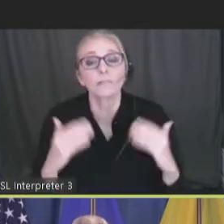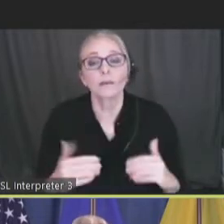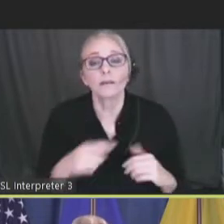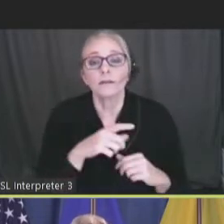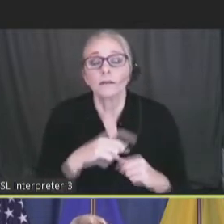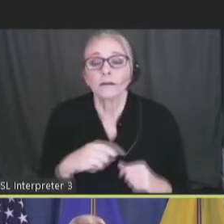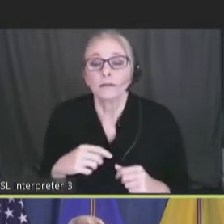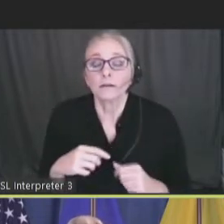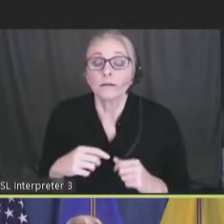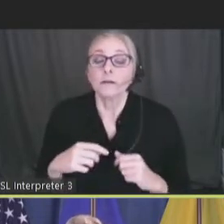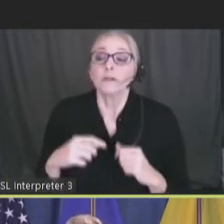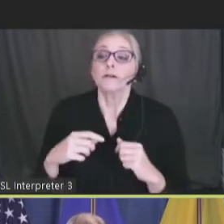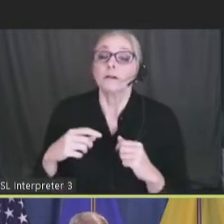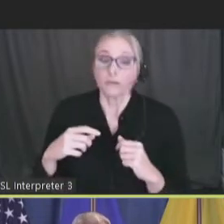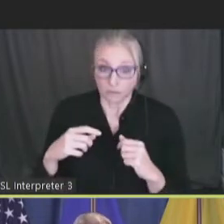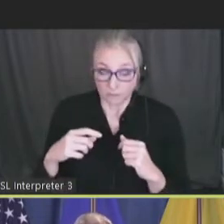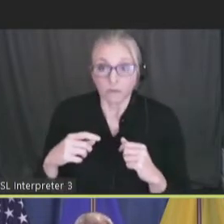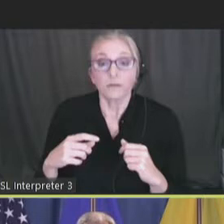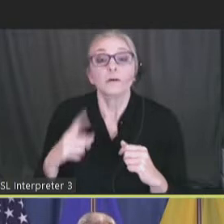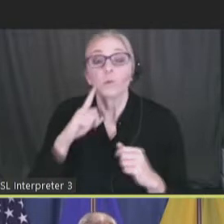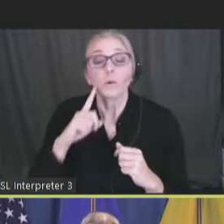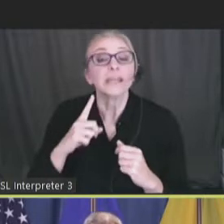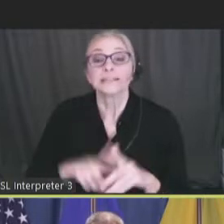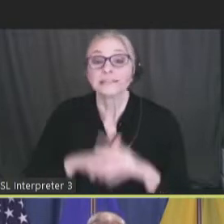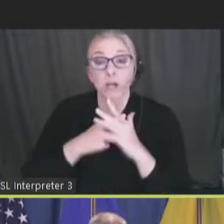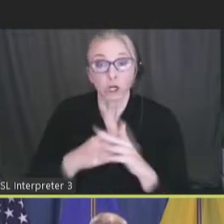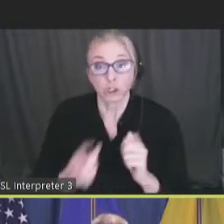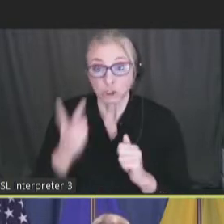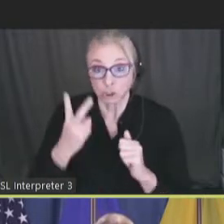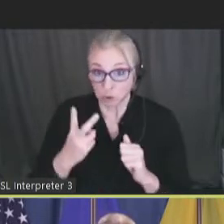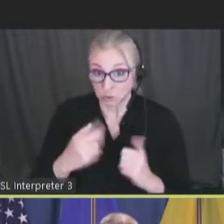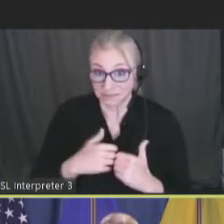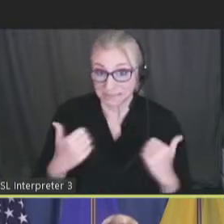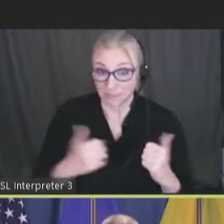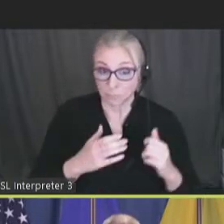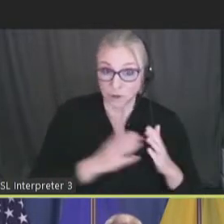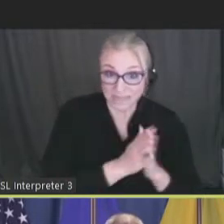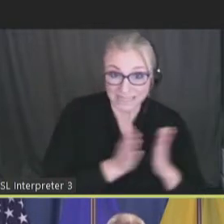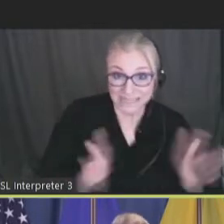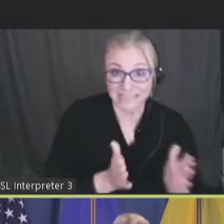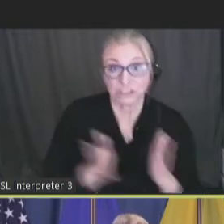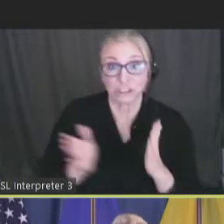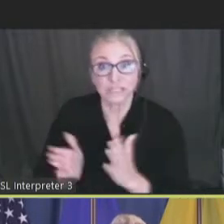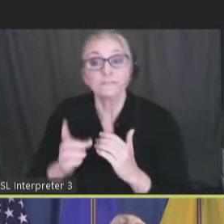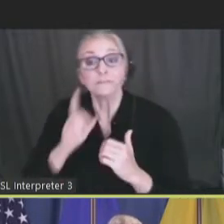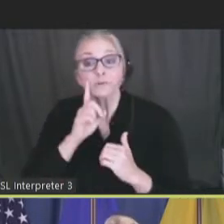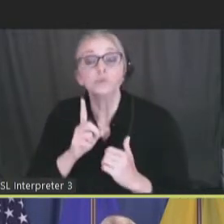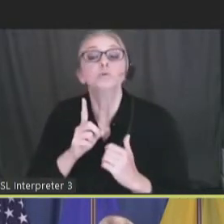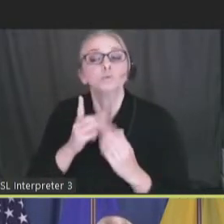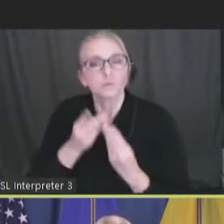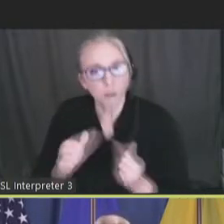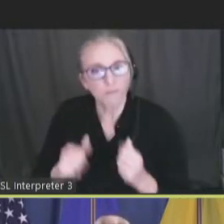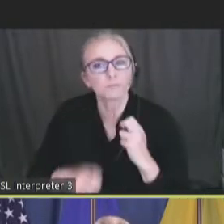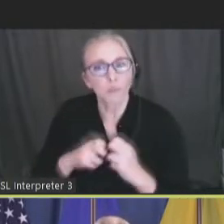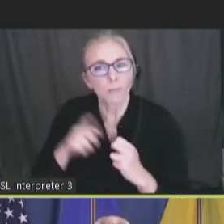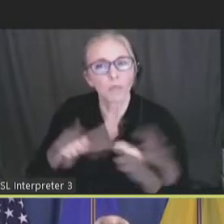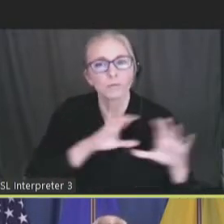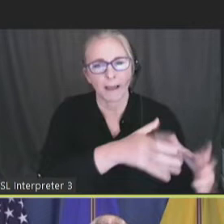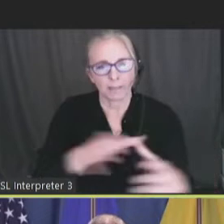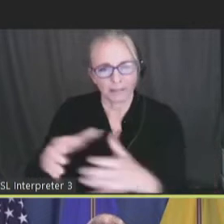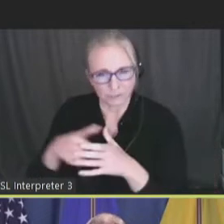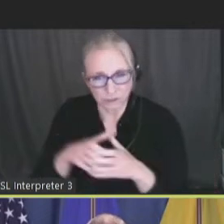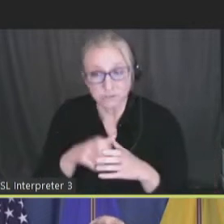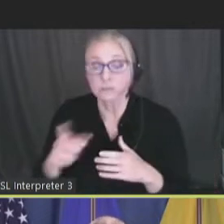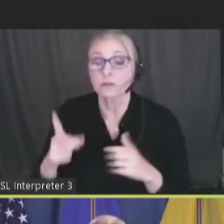We were able to launch two separate initiatives to address these issues with our populations. The first was